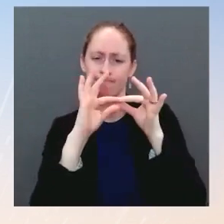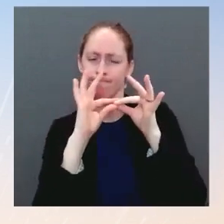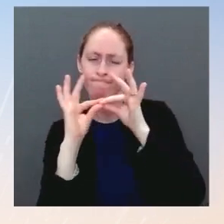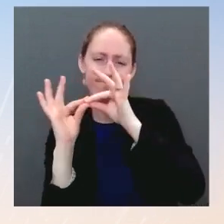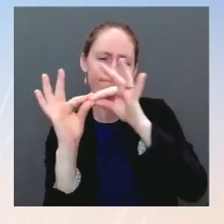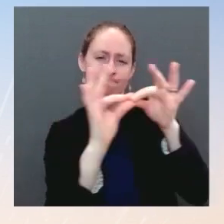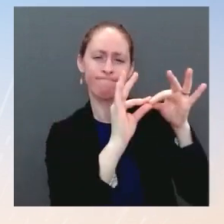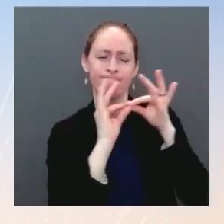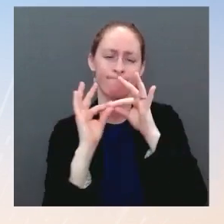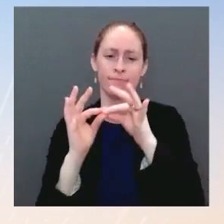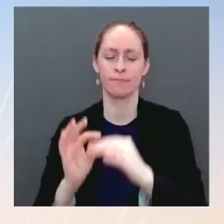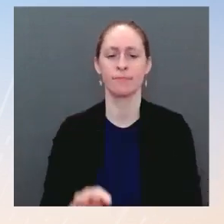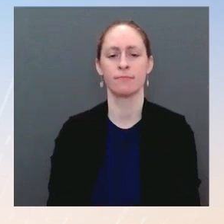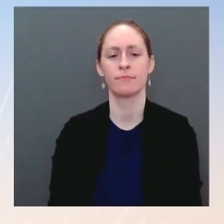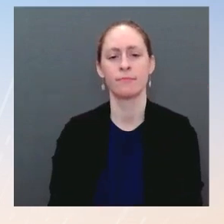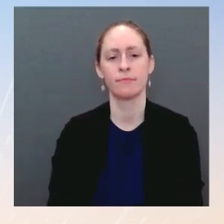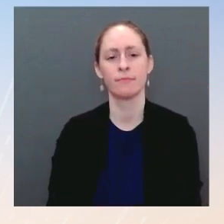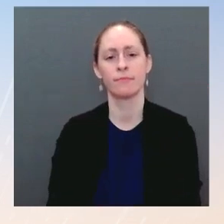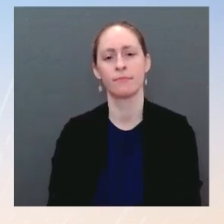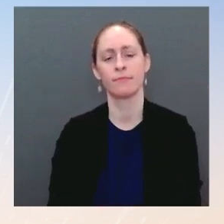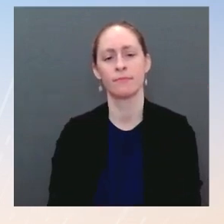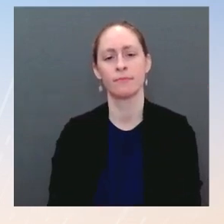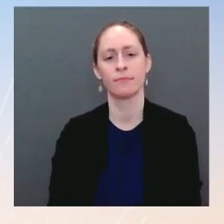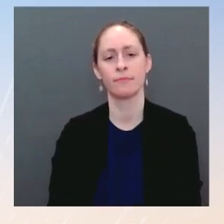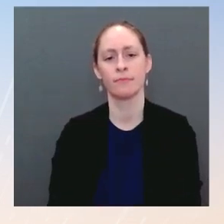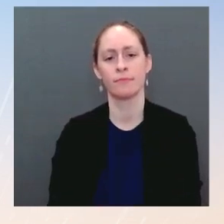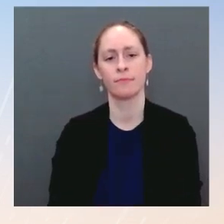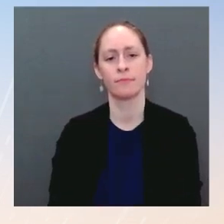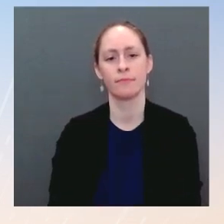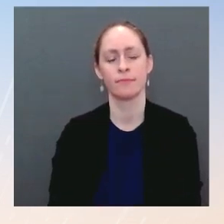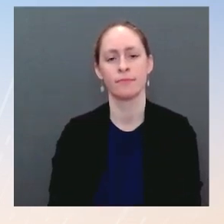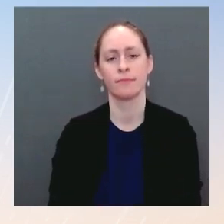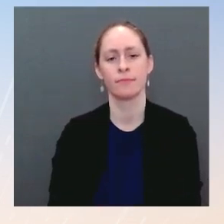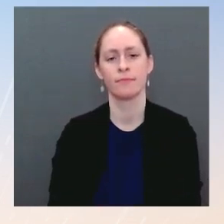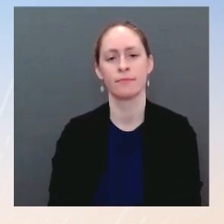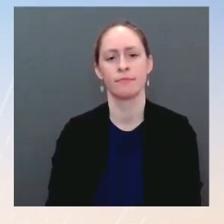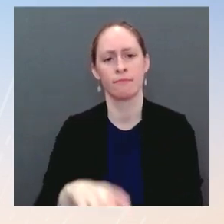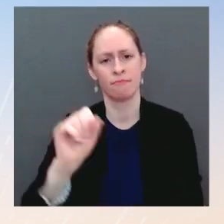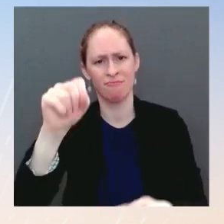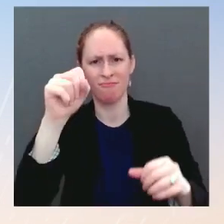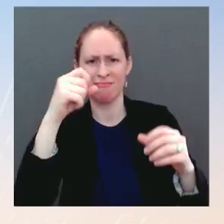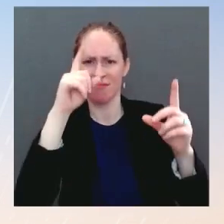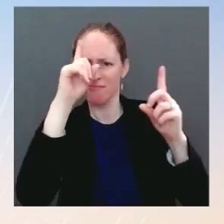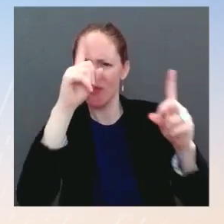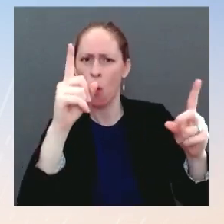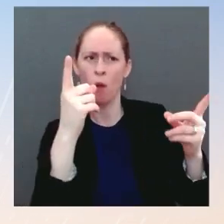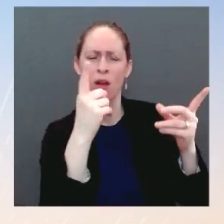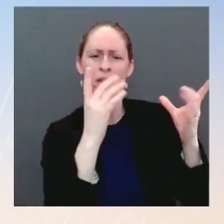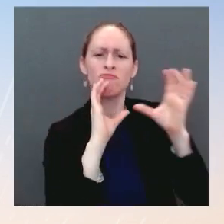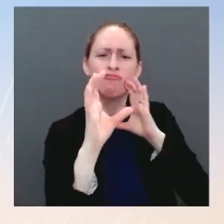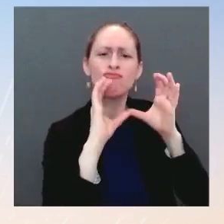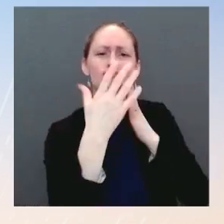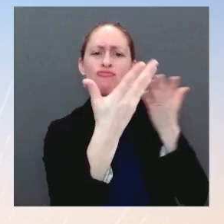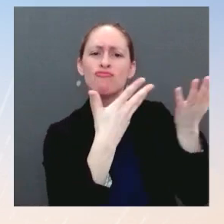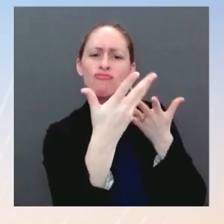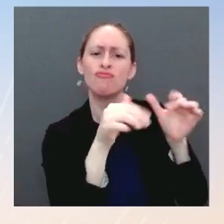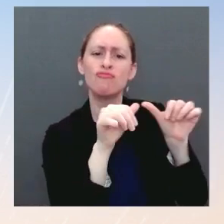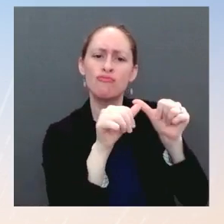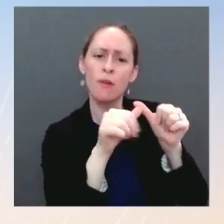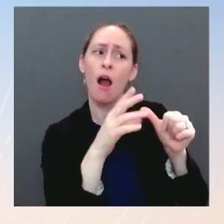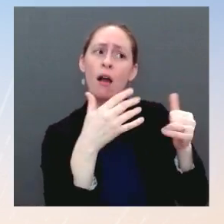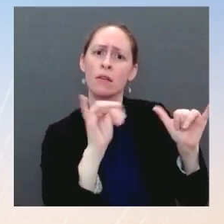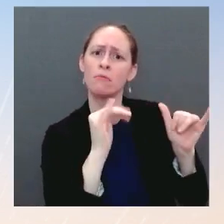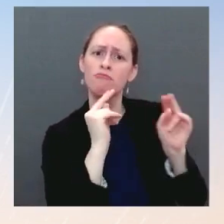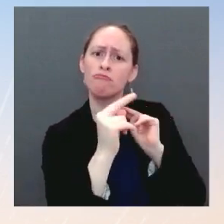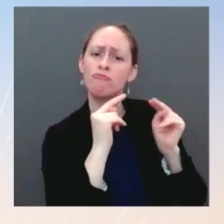which is certainly always the preferred path. And I think that's what you're seeing him do now. And that as it relates to Russia, which is a very